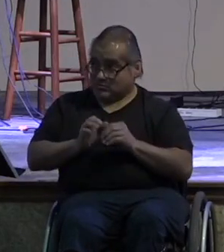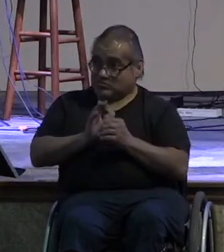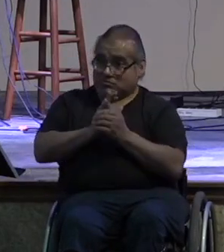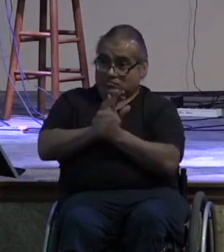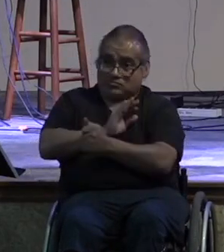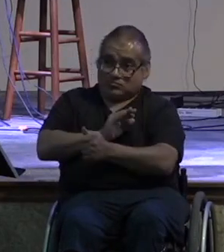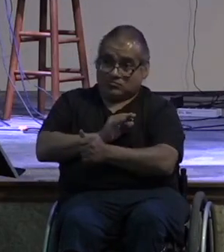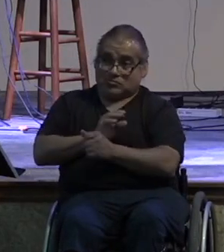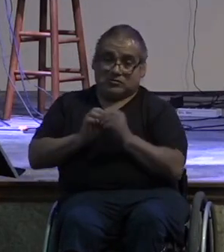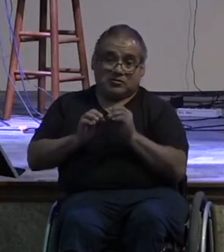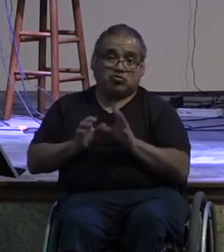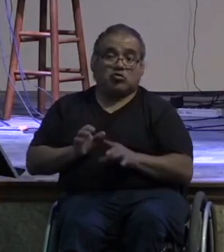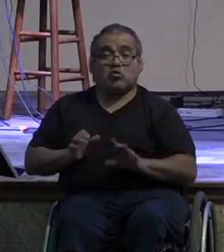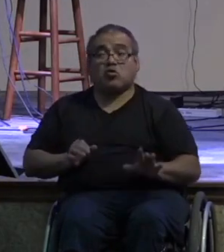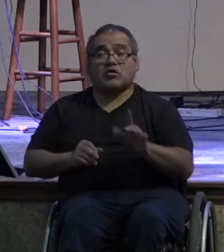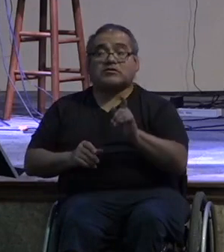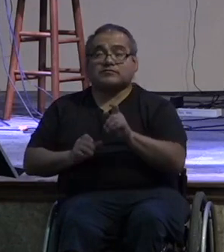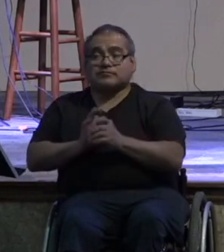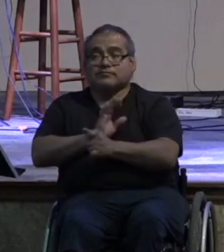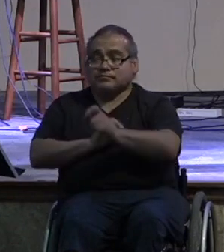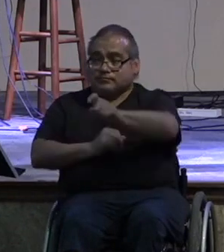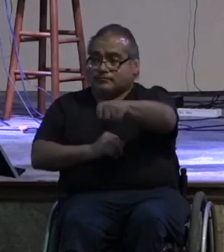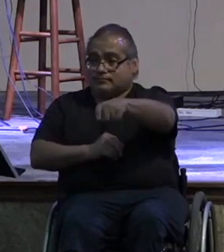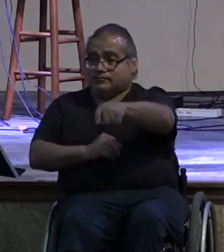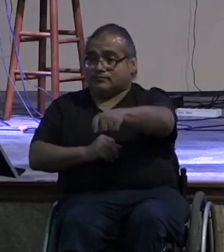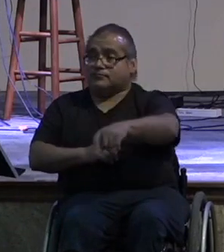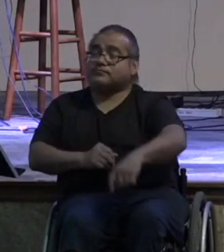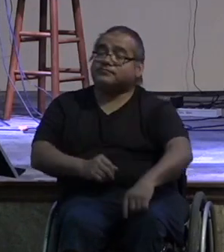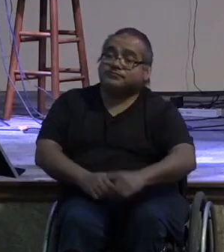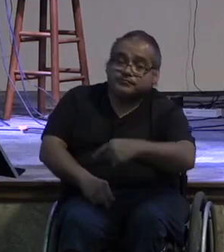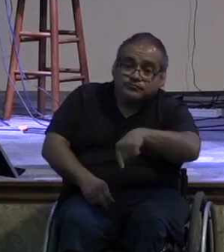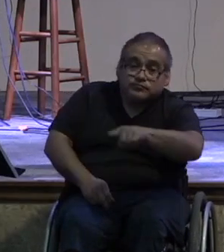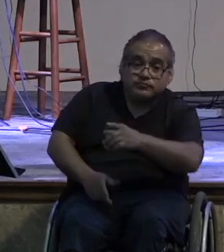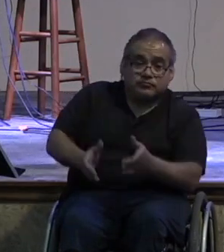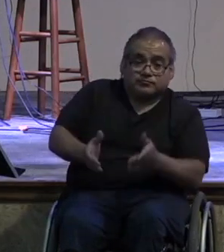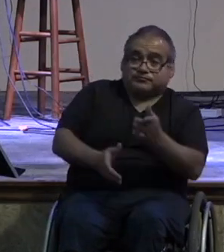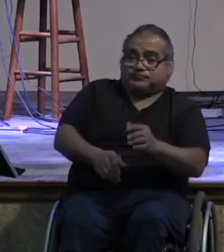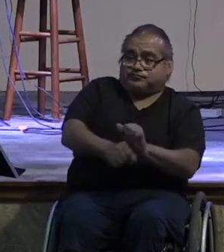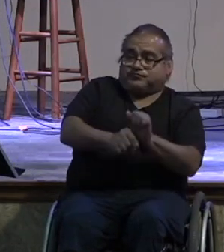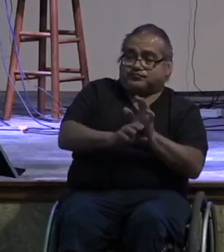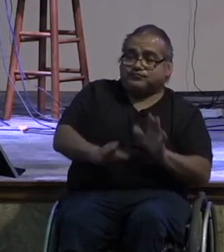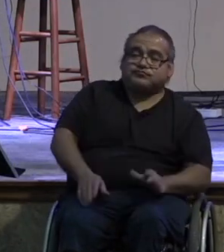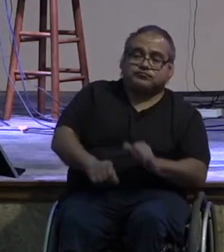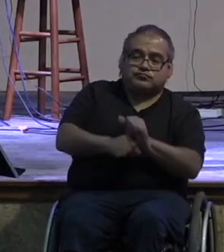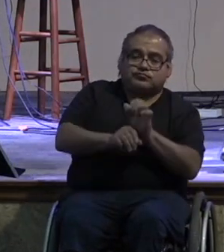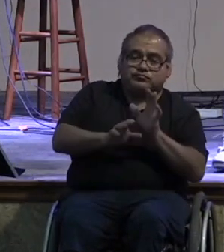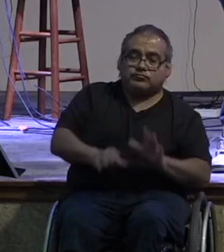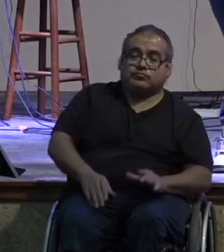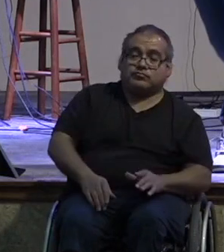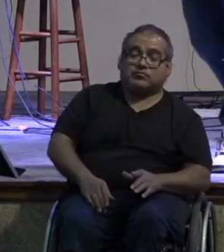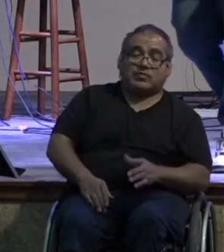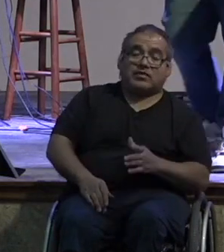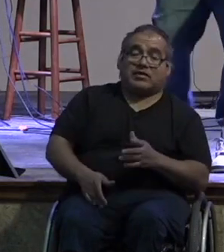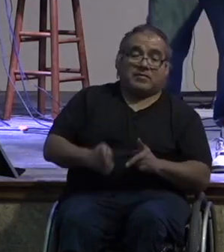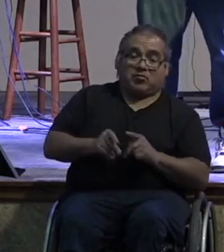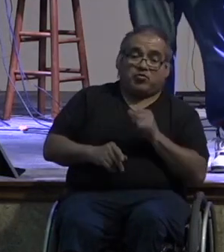who aren't your skills are needed right you may be a great laborer there are people who don't have